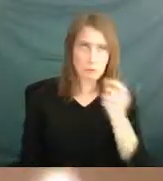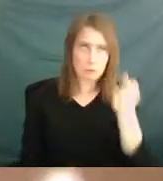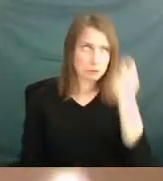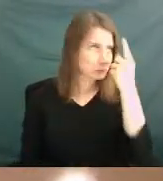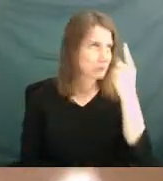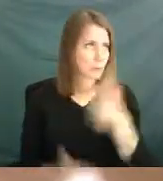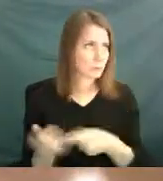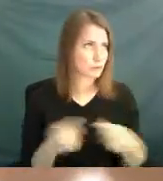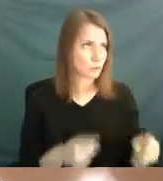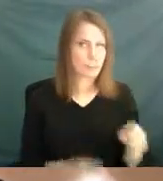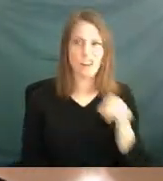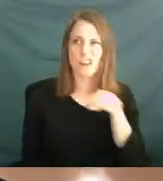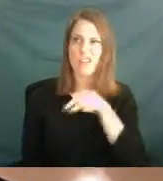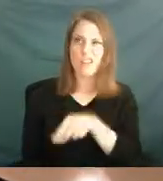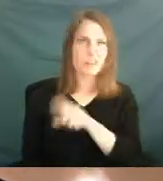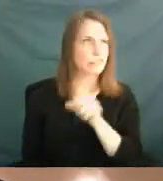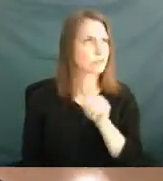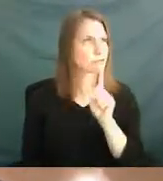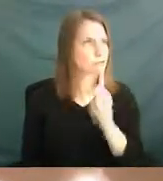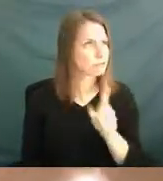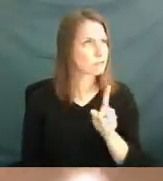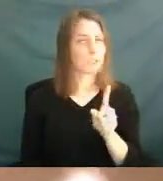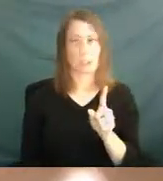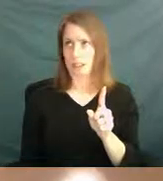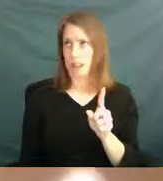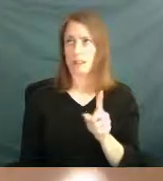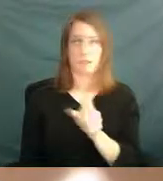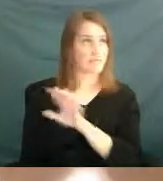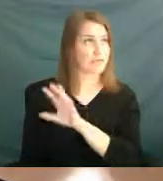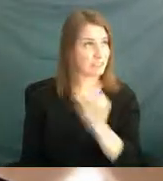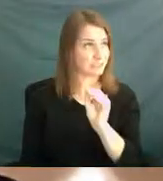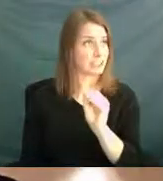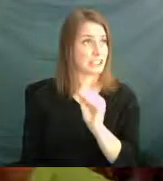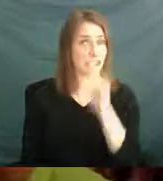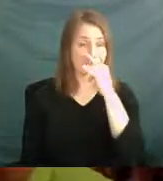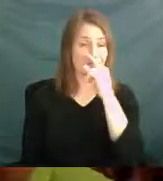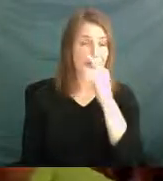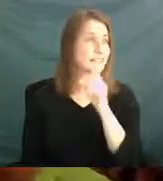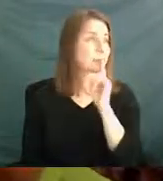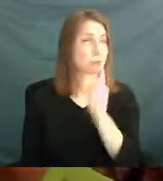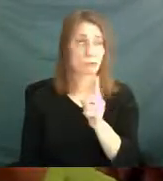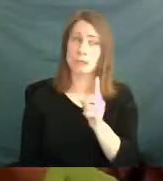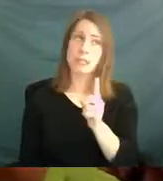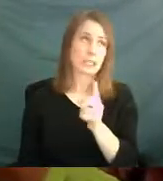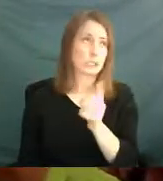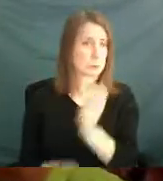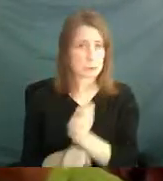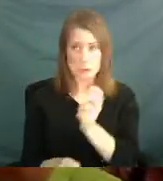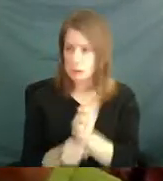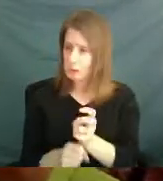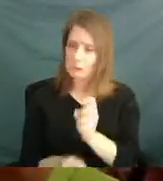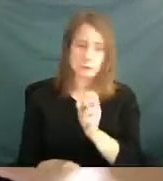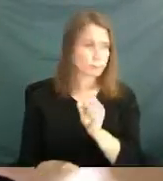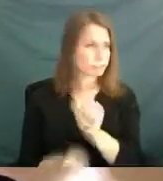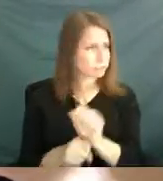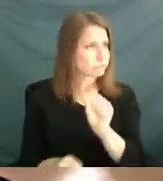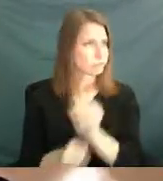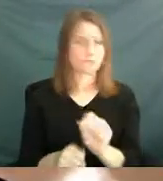kids who work unbelievably hard and defy the culture both of their neighborhood and of their country.